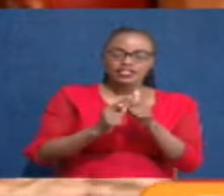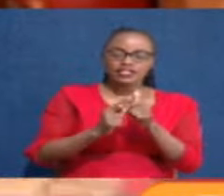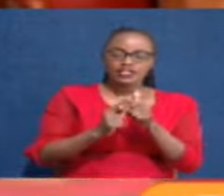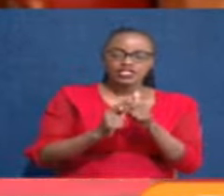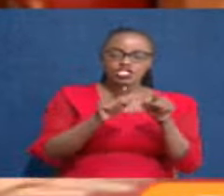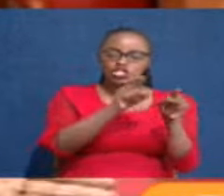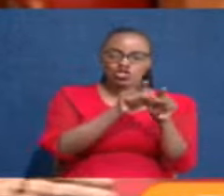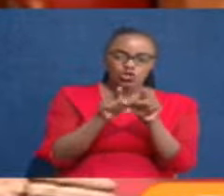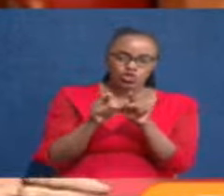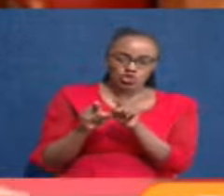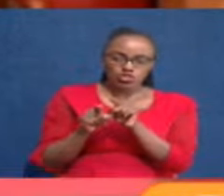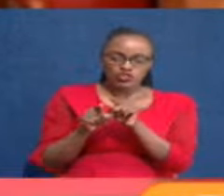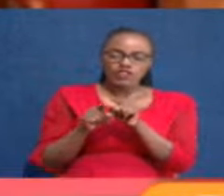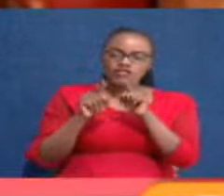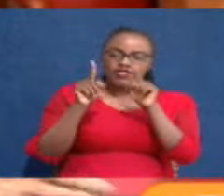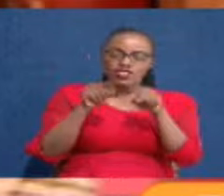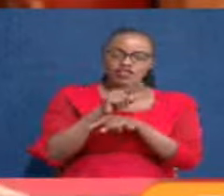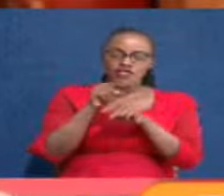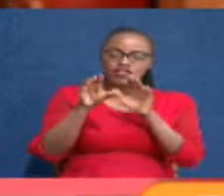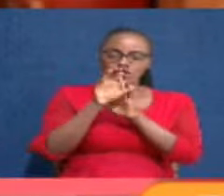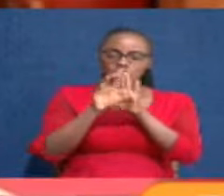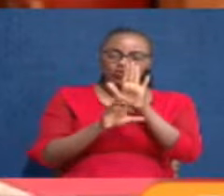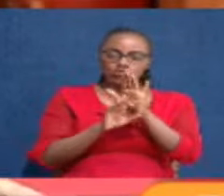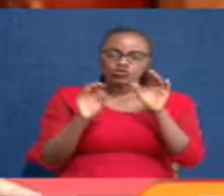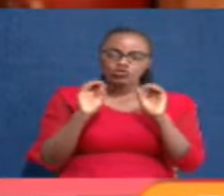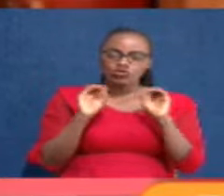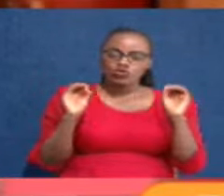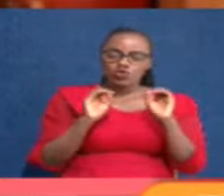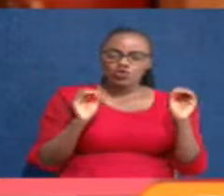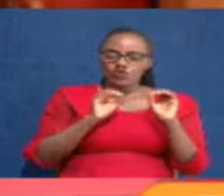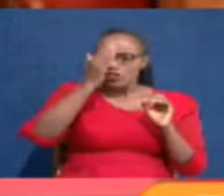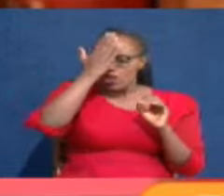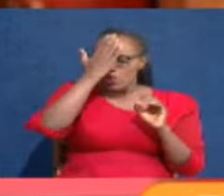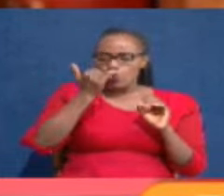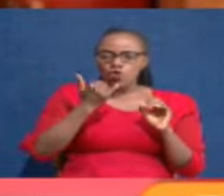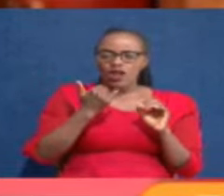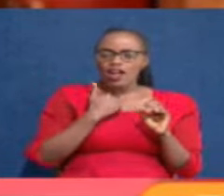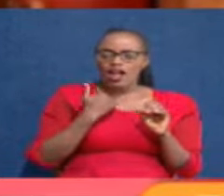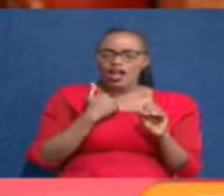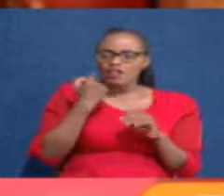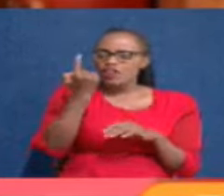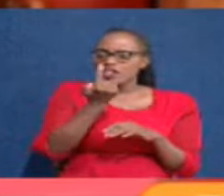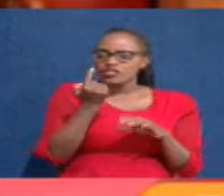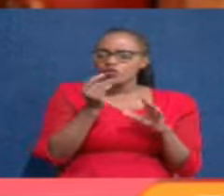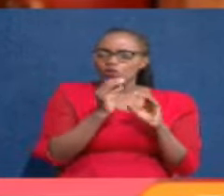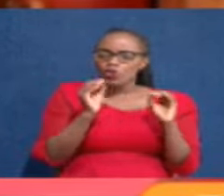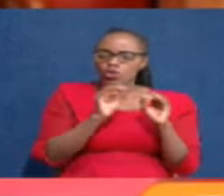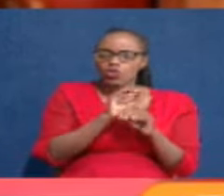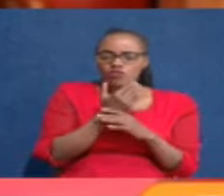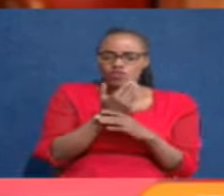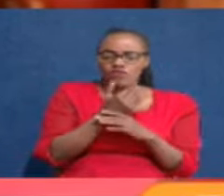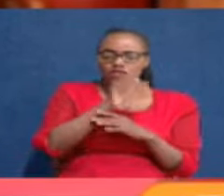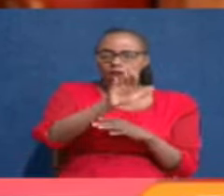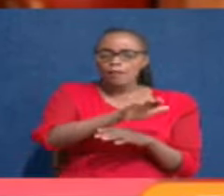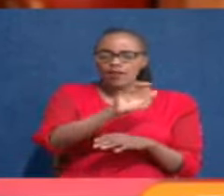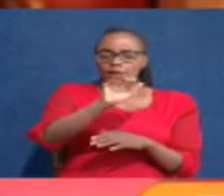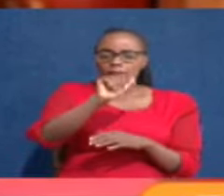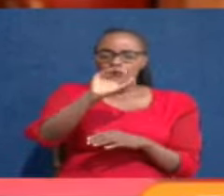also annality in law and unconstitutional? Because there is not a single act of parliament